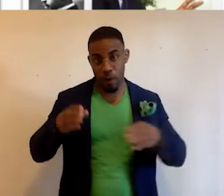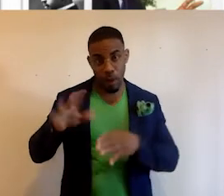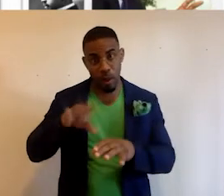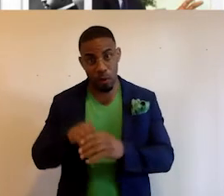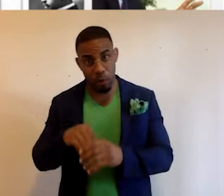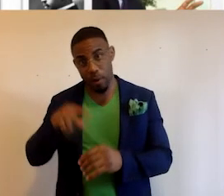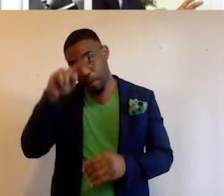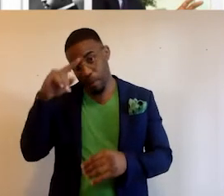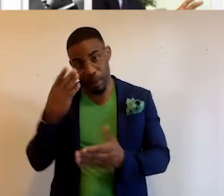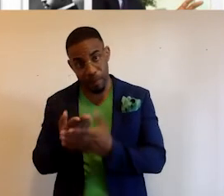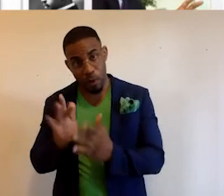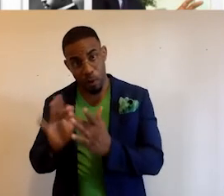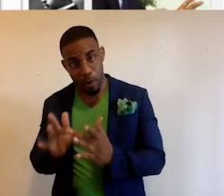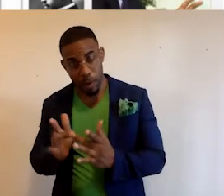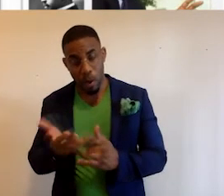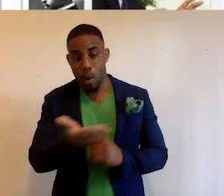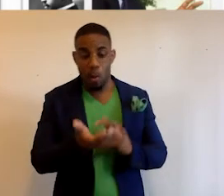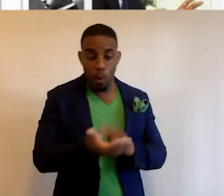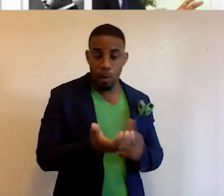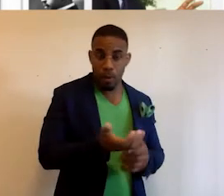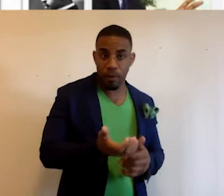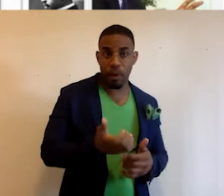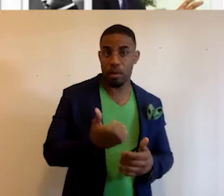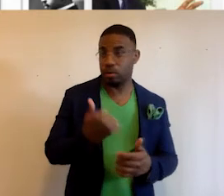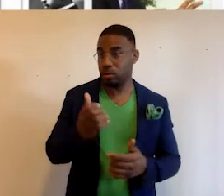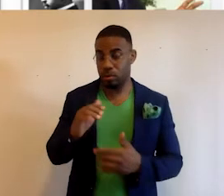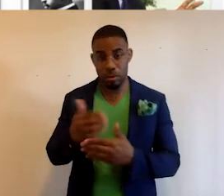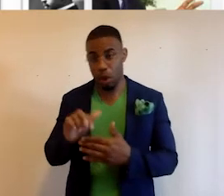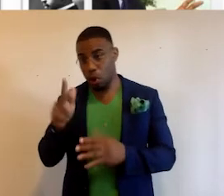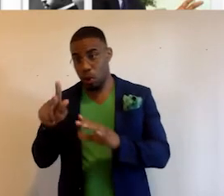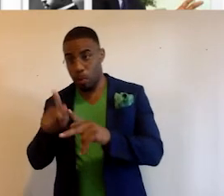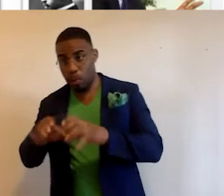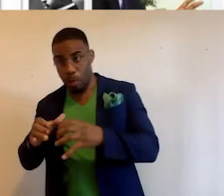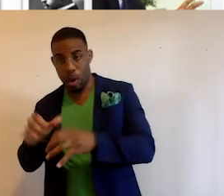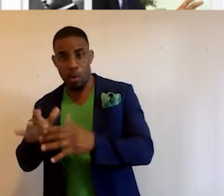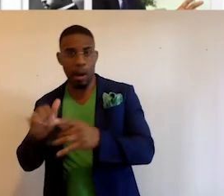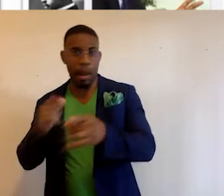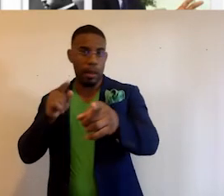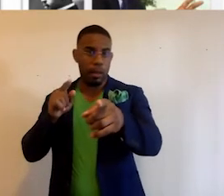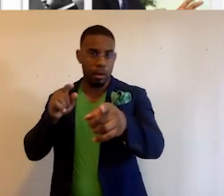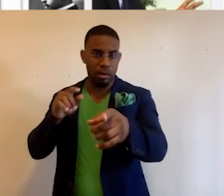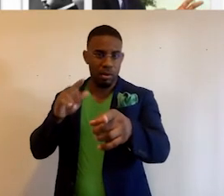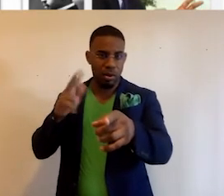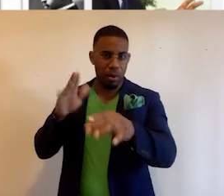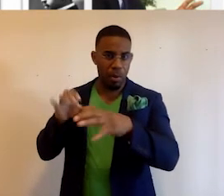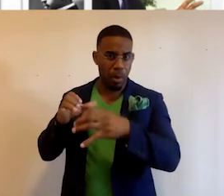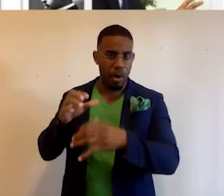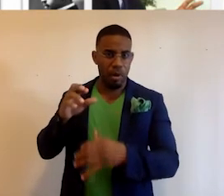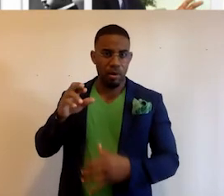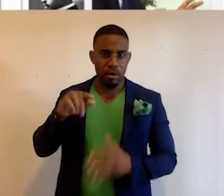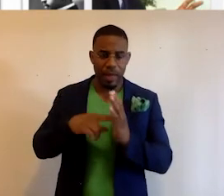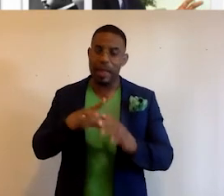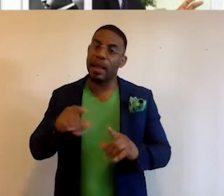including Black Facts website, mobile devices, widgets on third-party websites, like this, this is a third-party radio station,